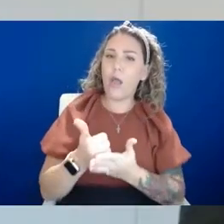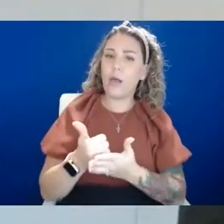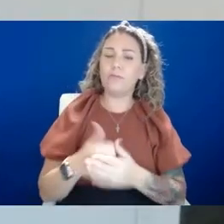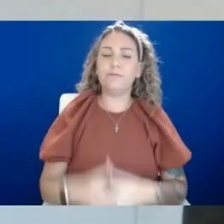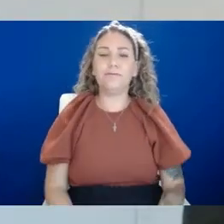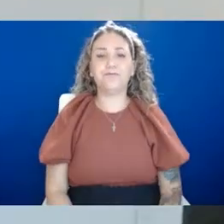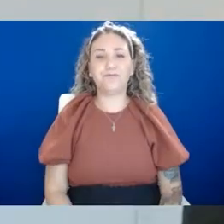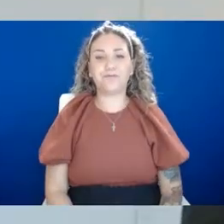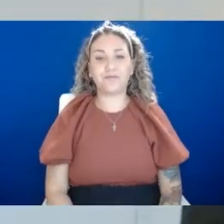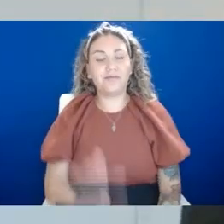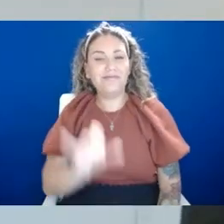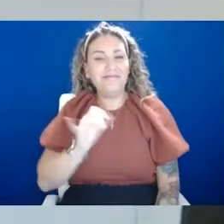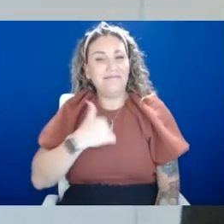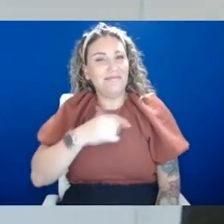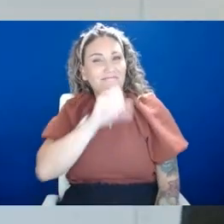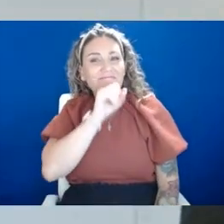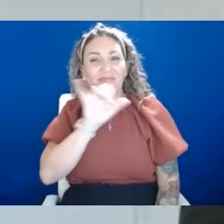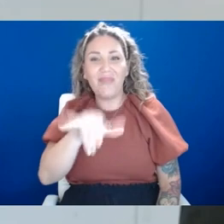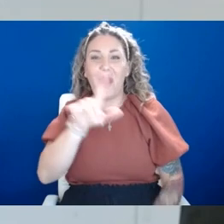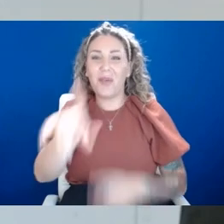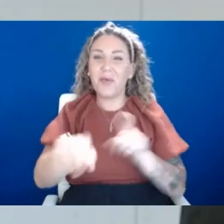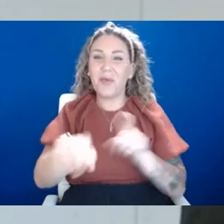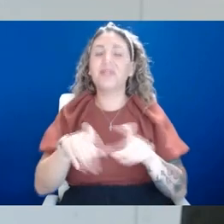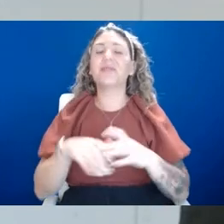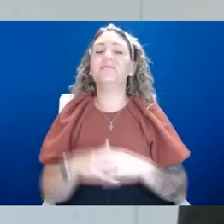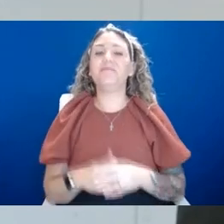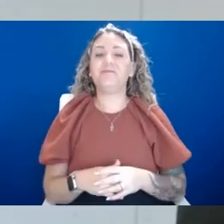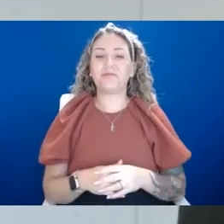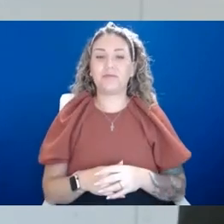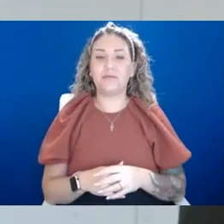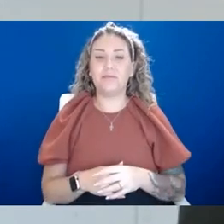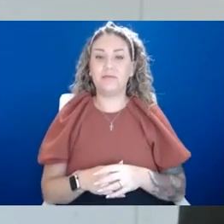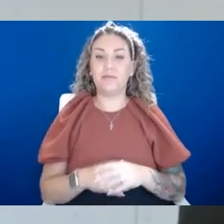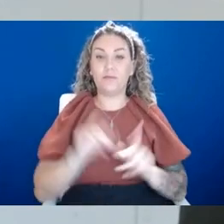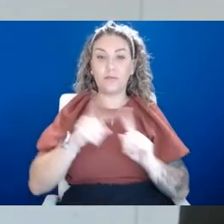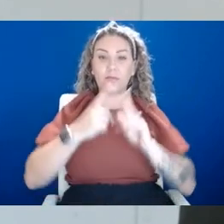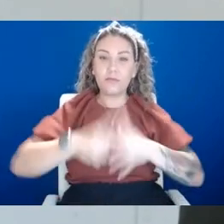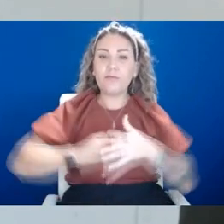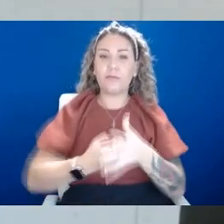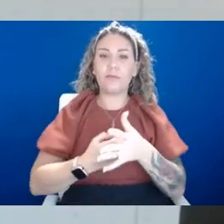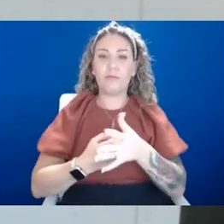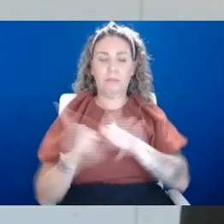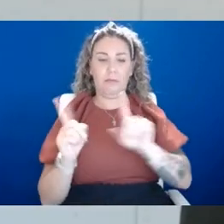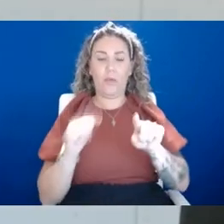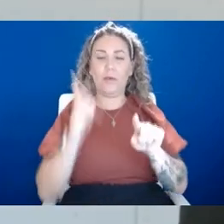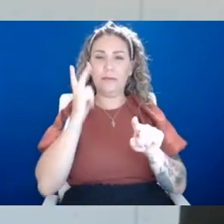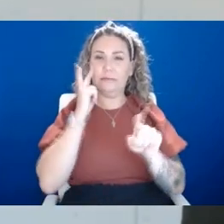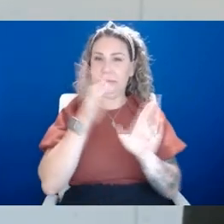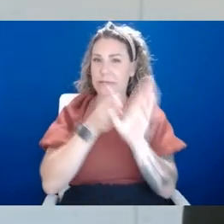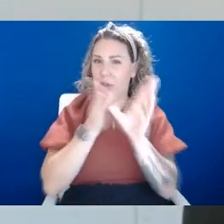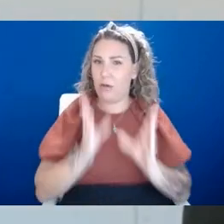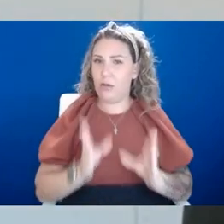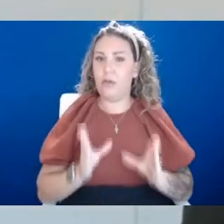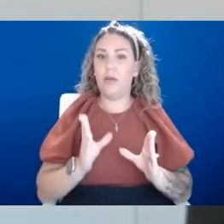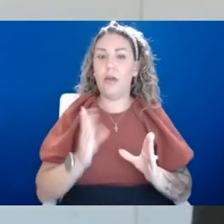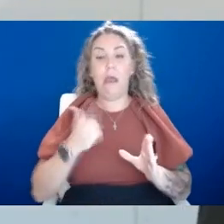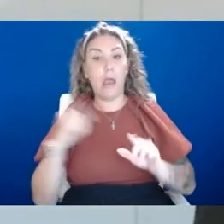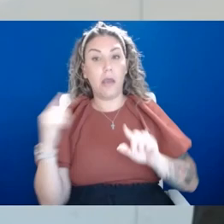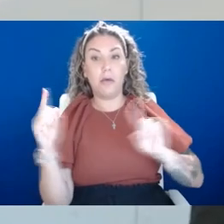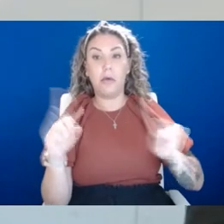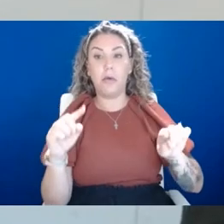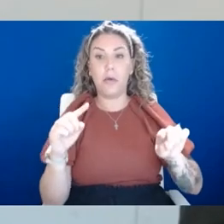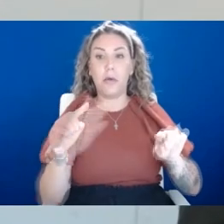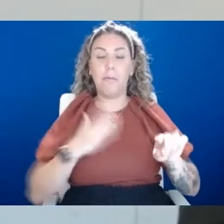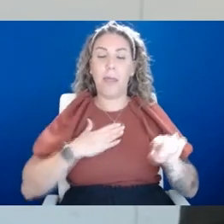I actually love this question a lot because when I initially decided to go see a psychologist, I went because an ex